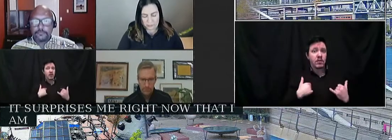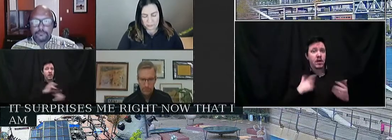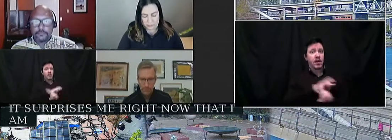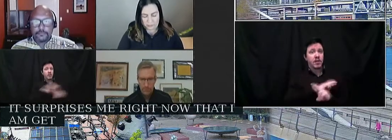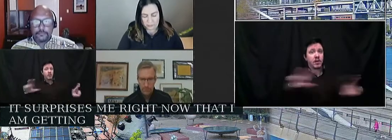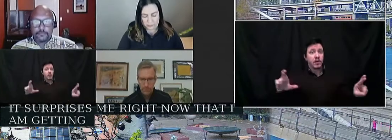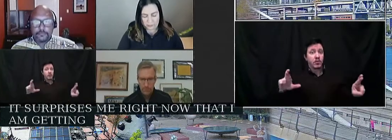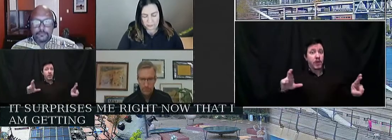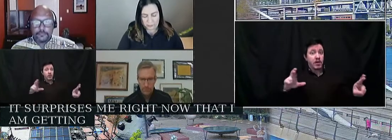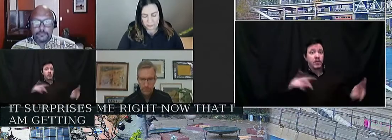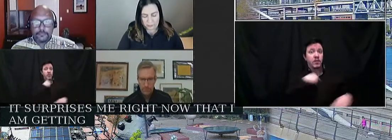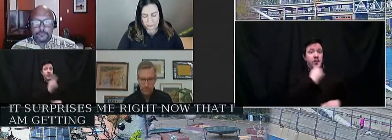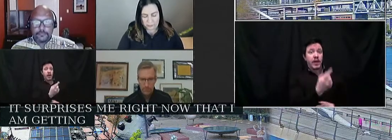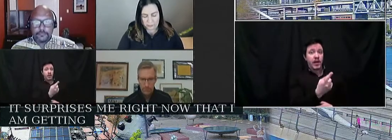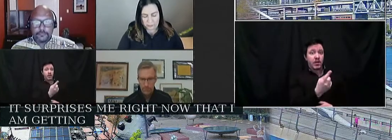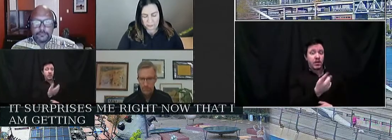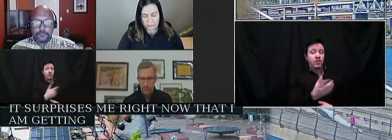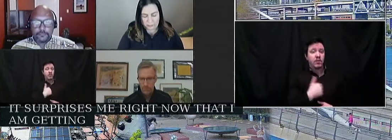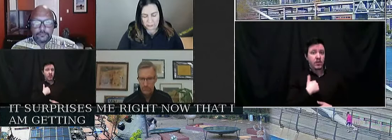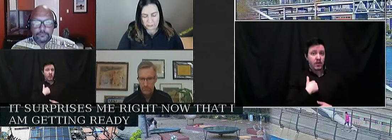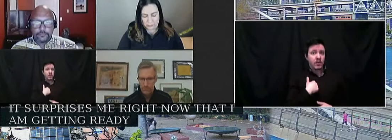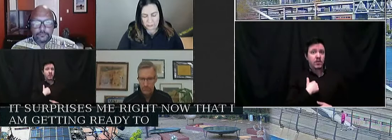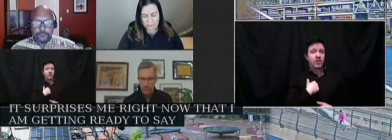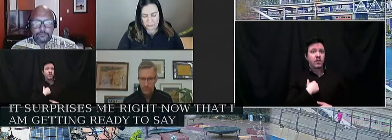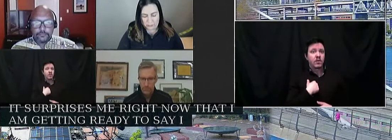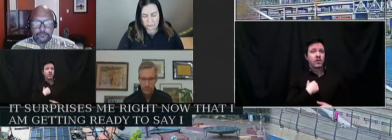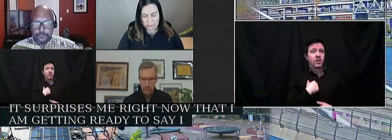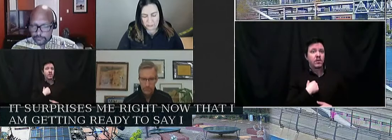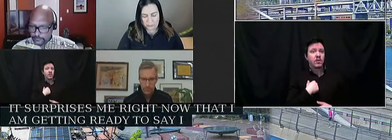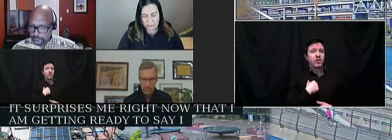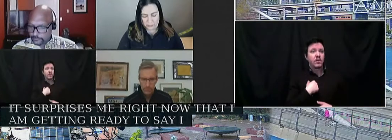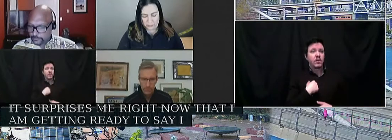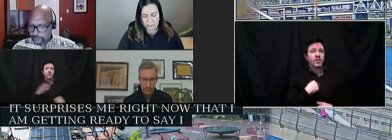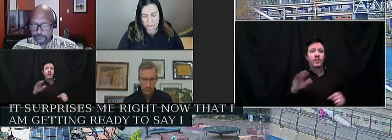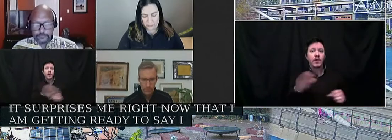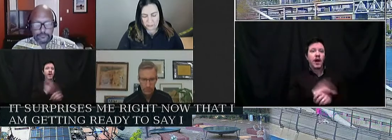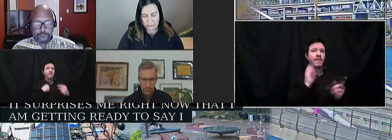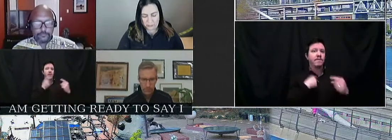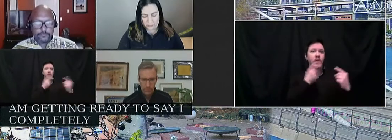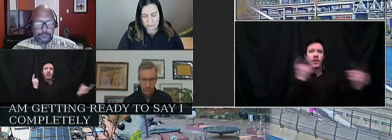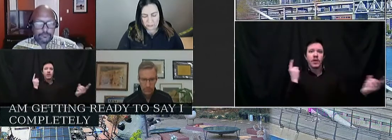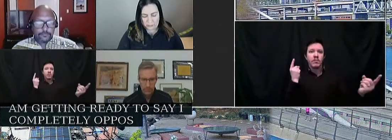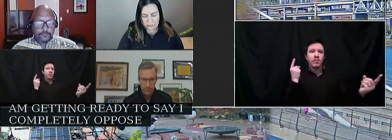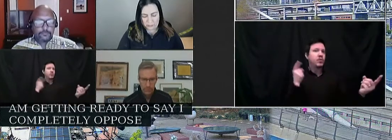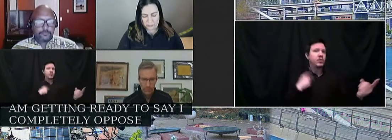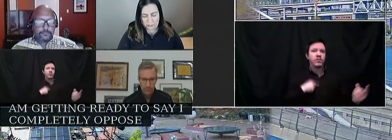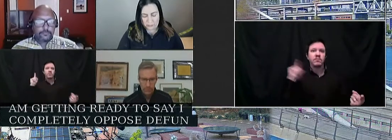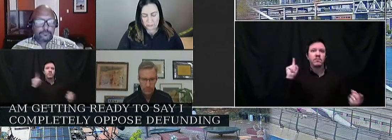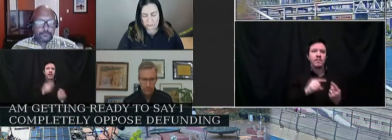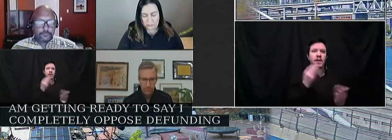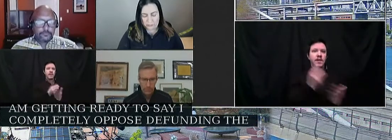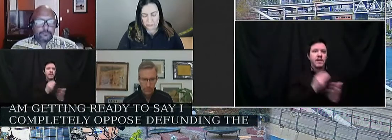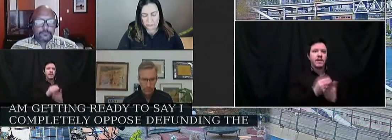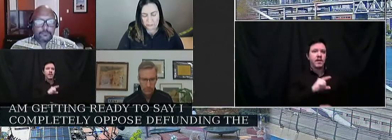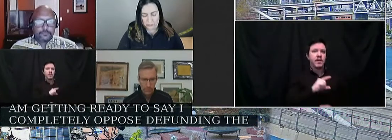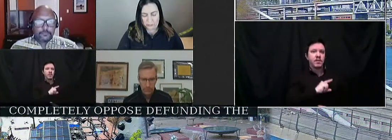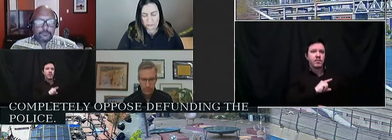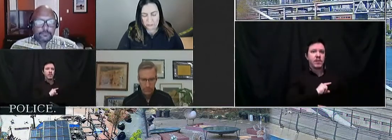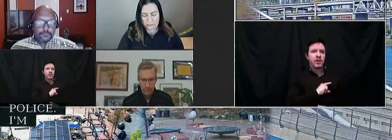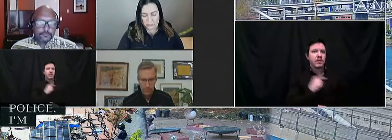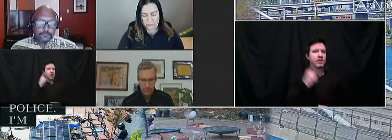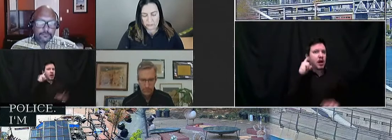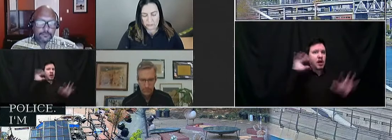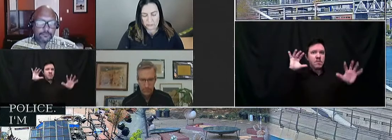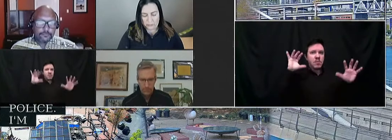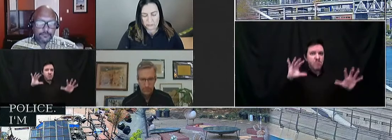say I completely oppose defunding the police. I'm appalled at the